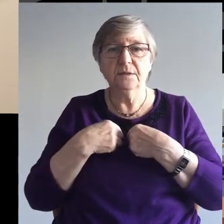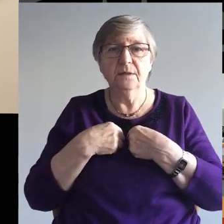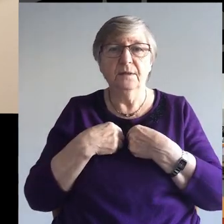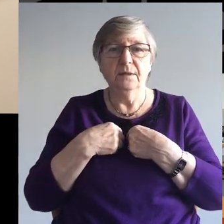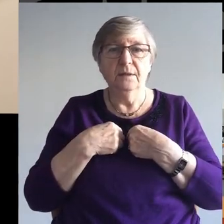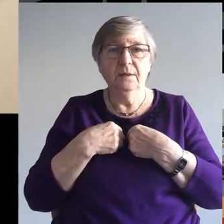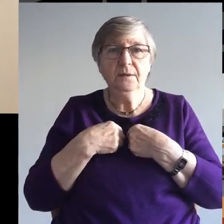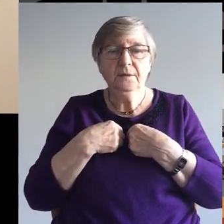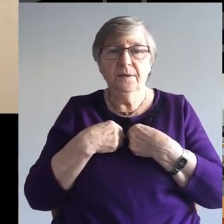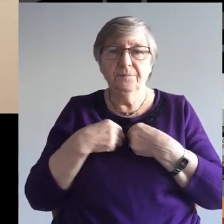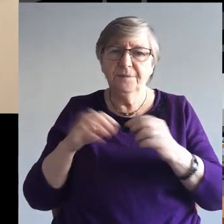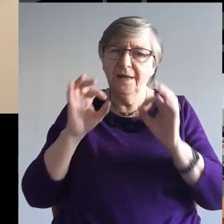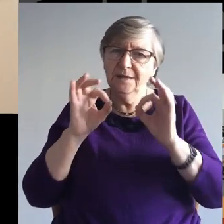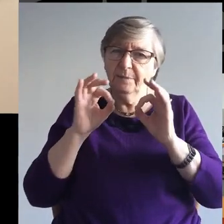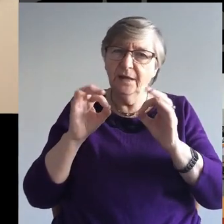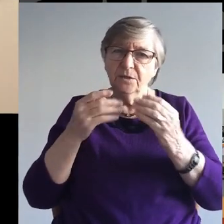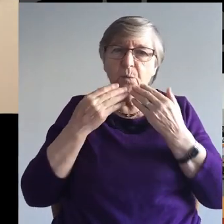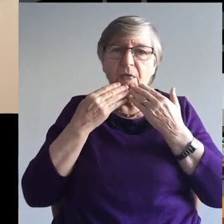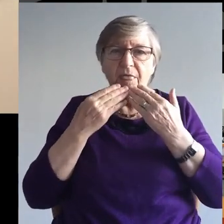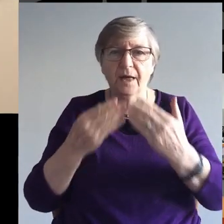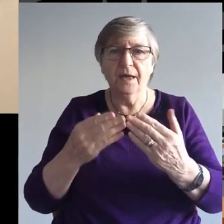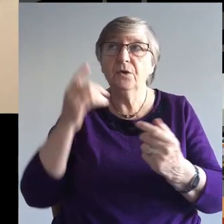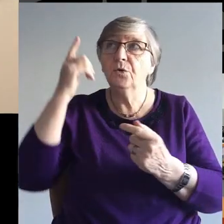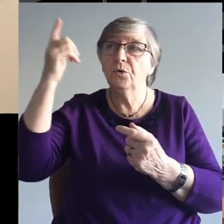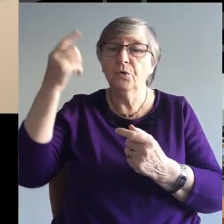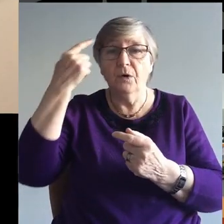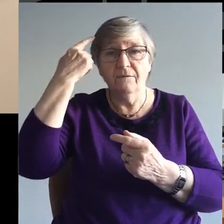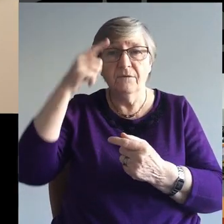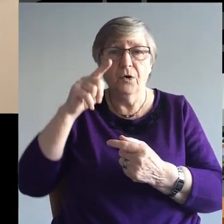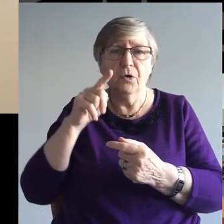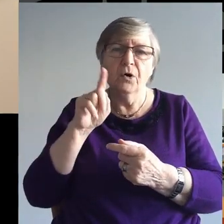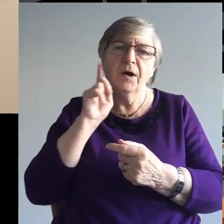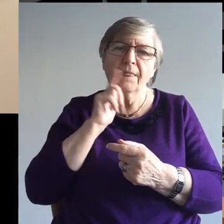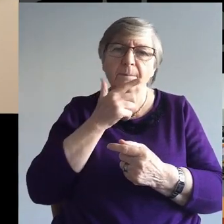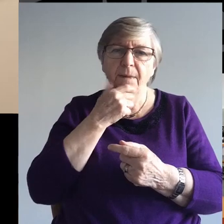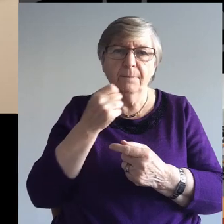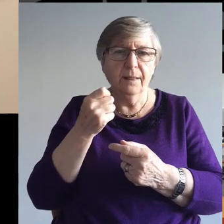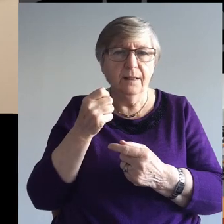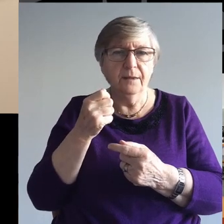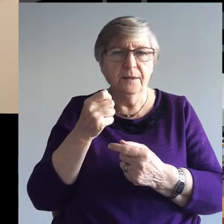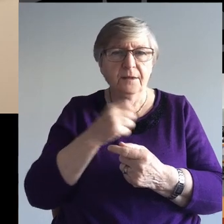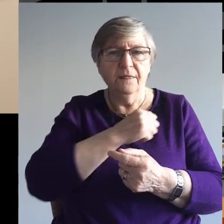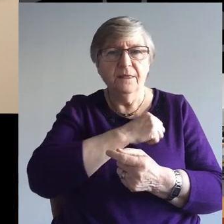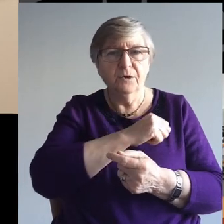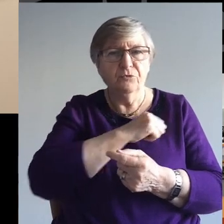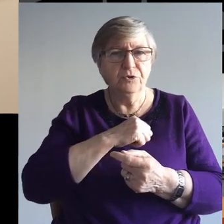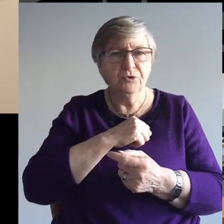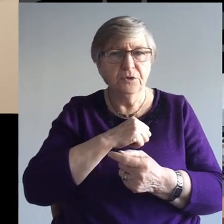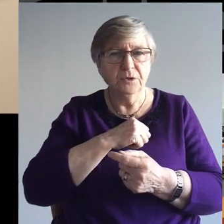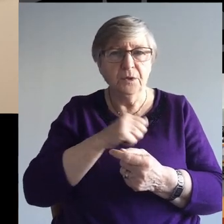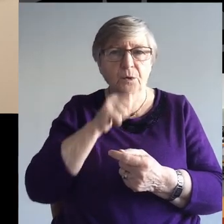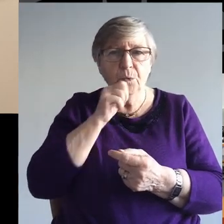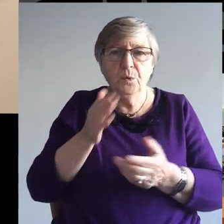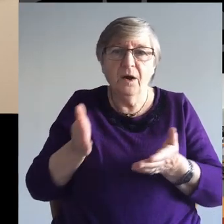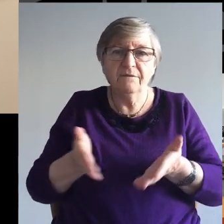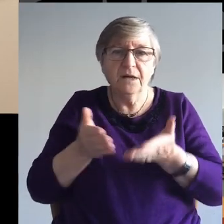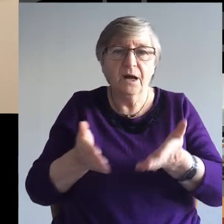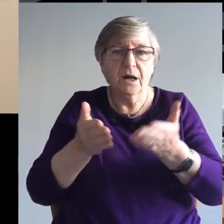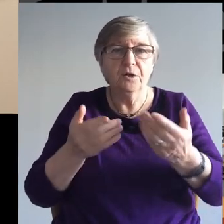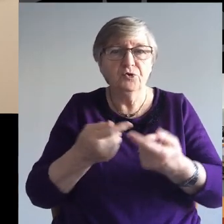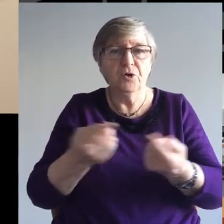And in particular, we'd thank you for those saints who have encouraged us,